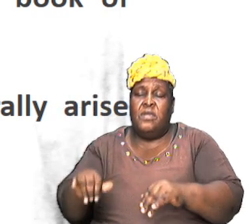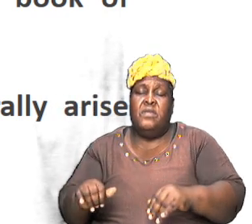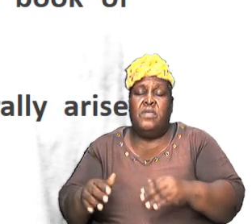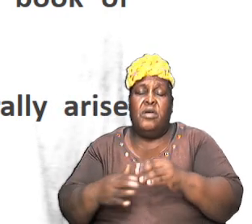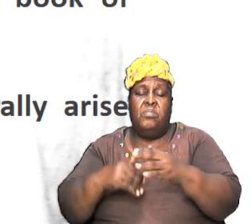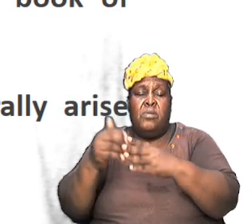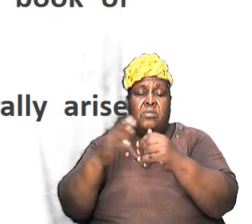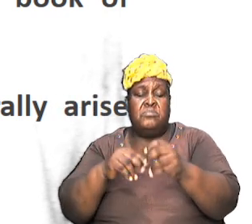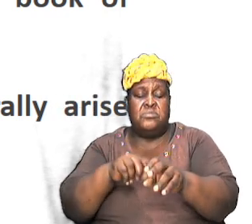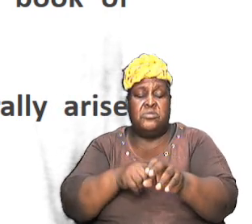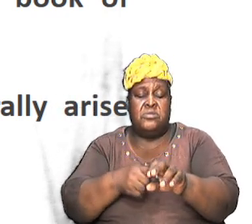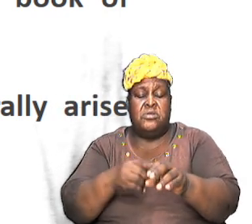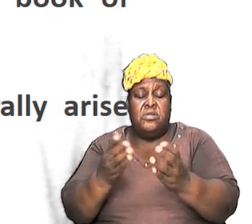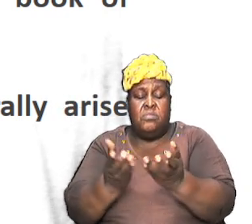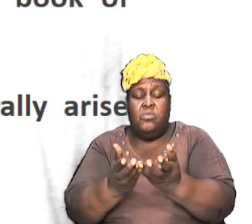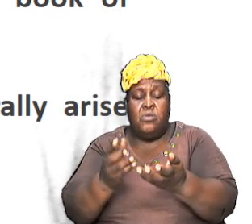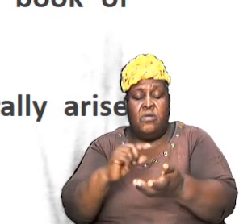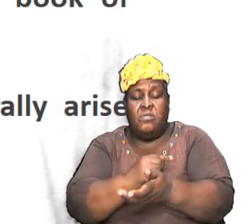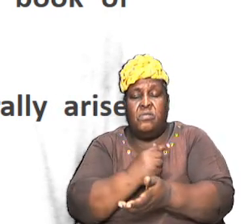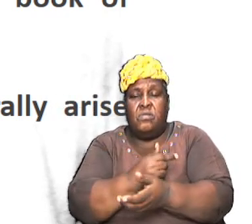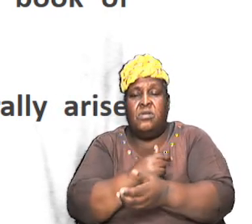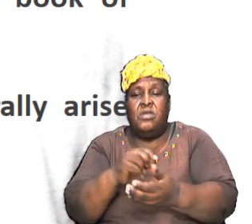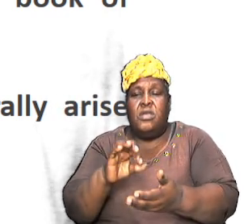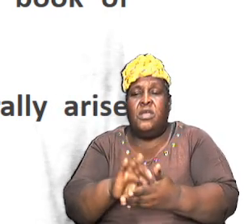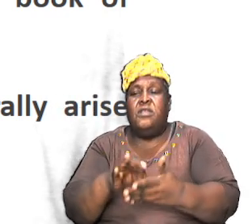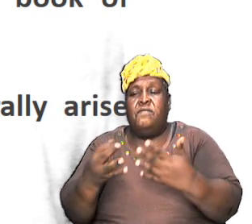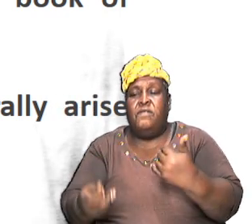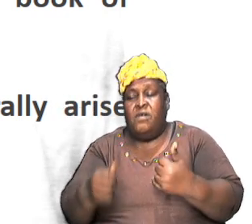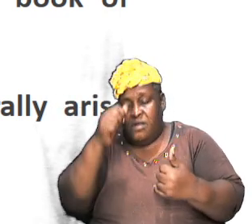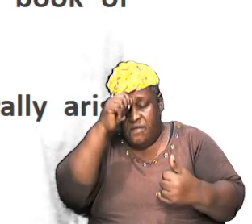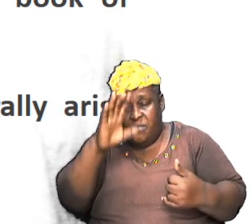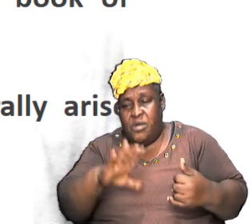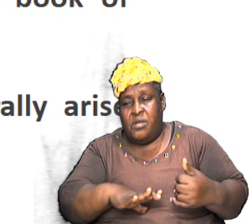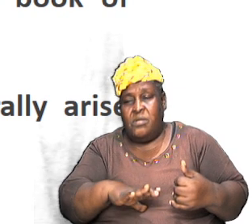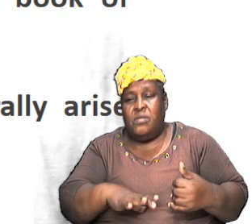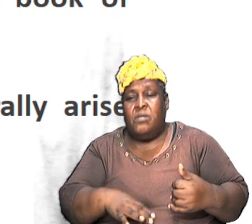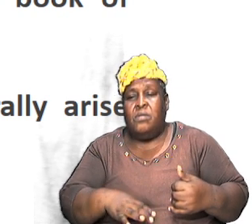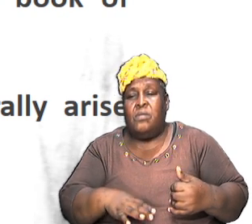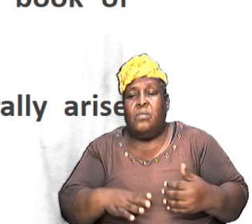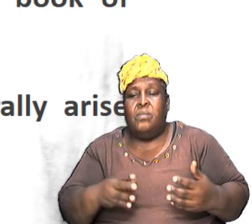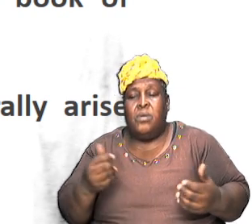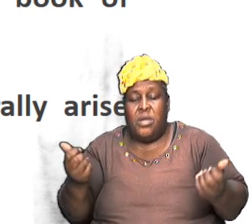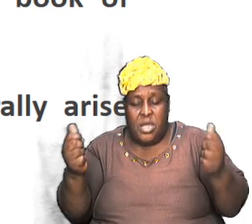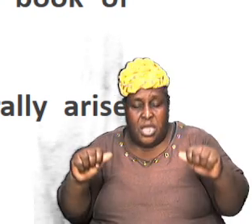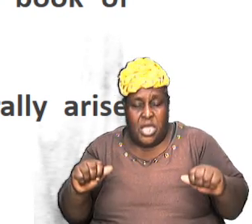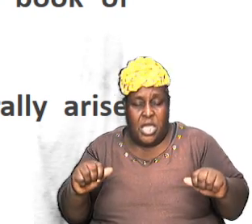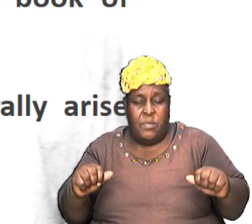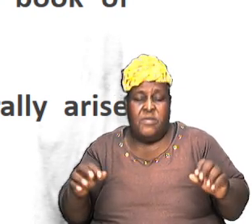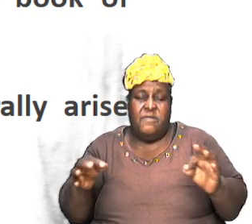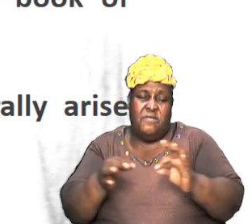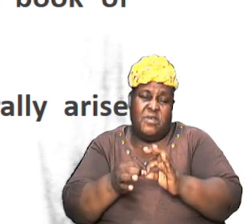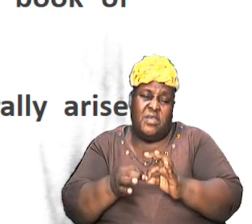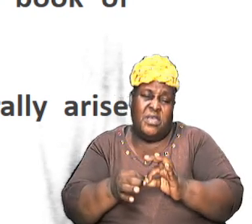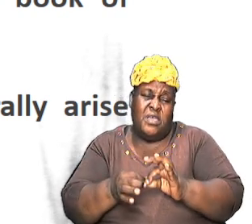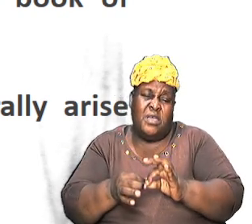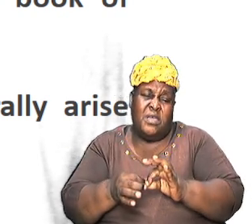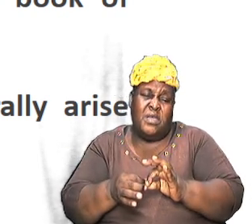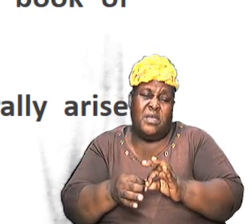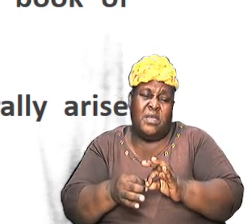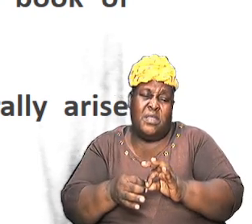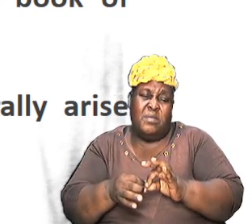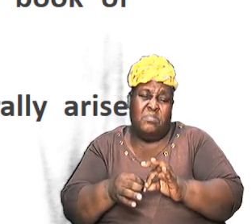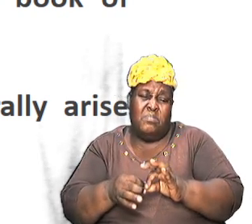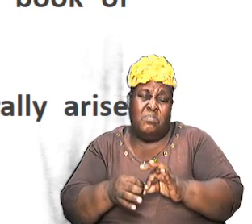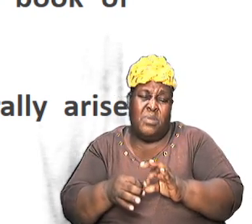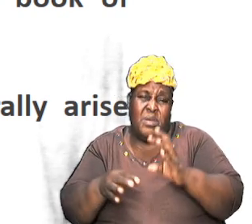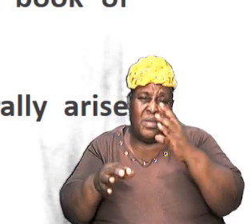as a result of the fall of man so we are able to fit the puzzle together having gone through the book of Genesis